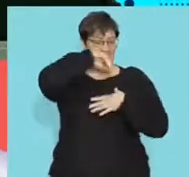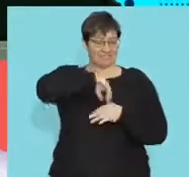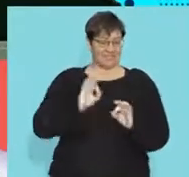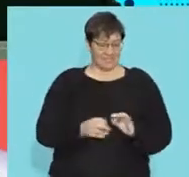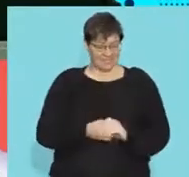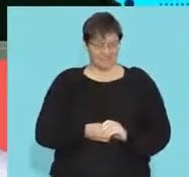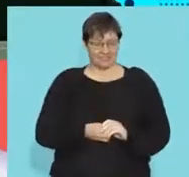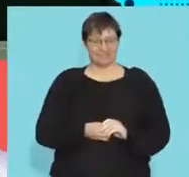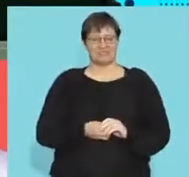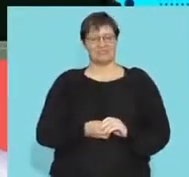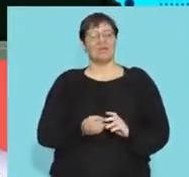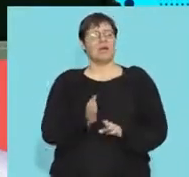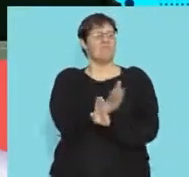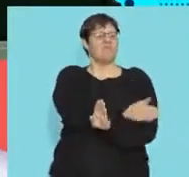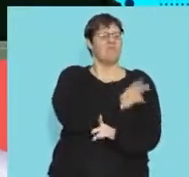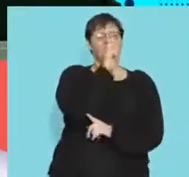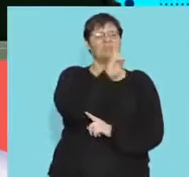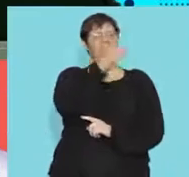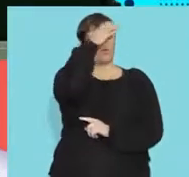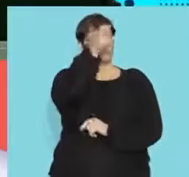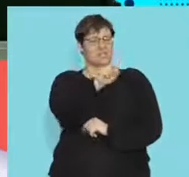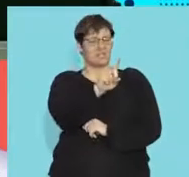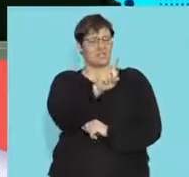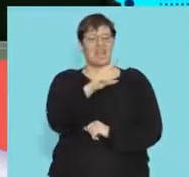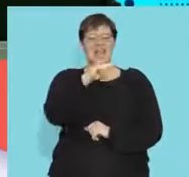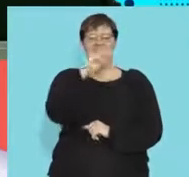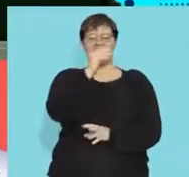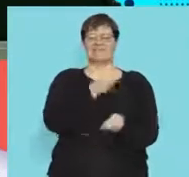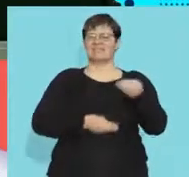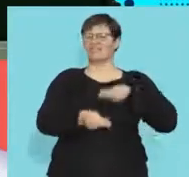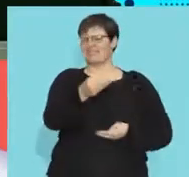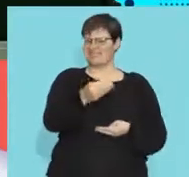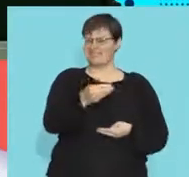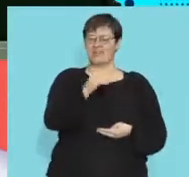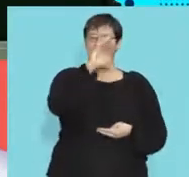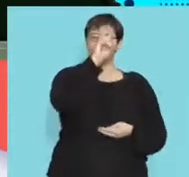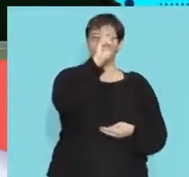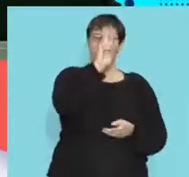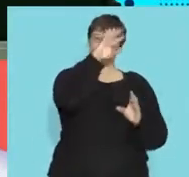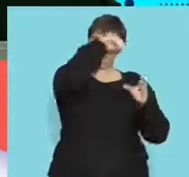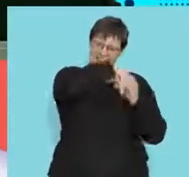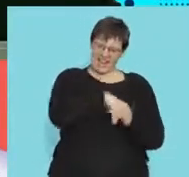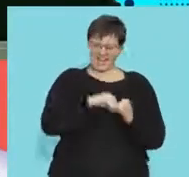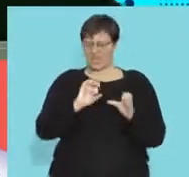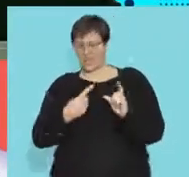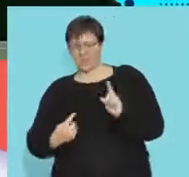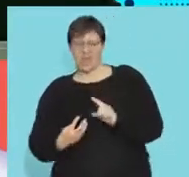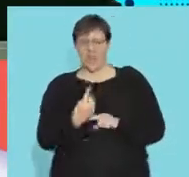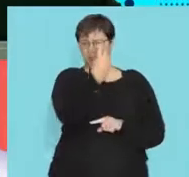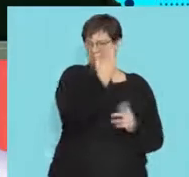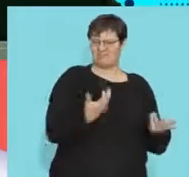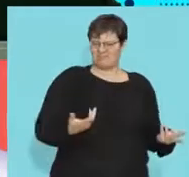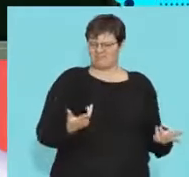right last segment we looked at this whole concept of what gases exchanges how we get oxygen in and carbon dioxide out